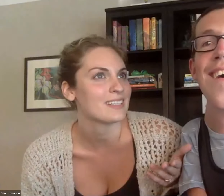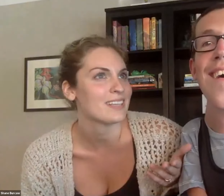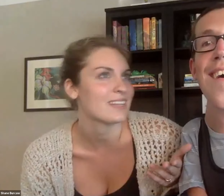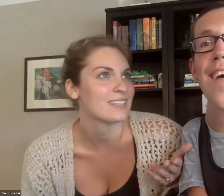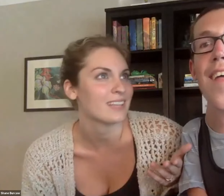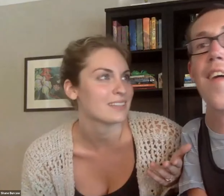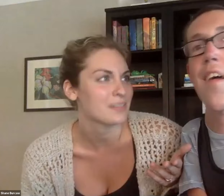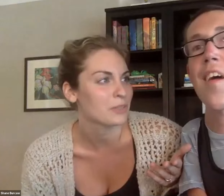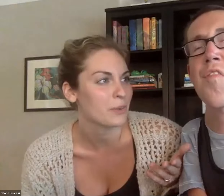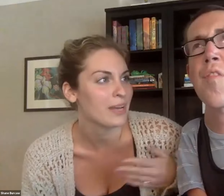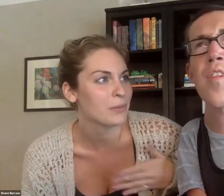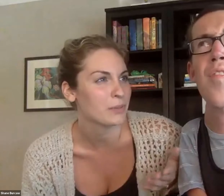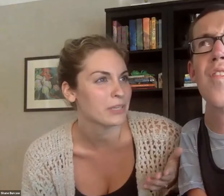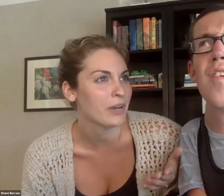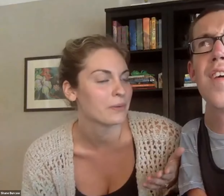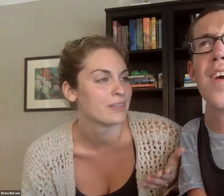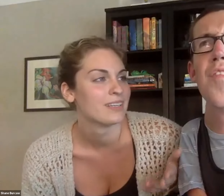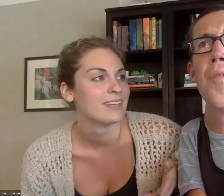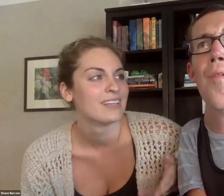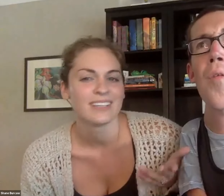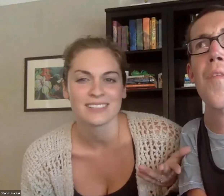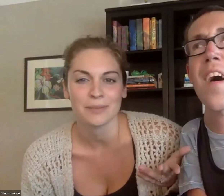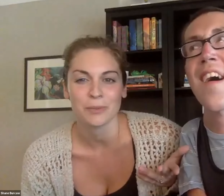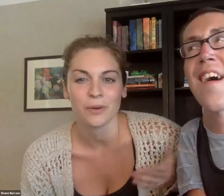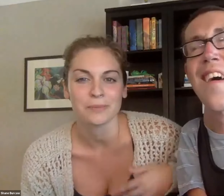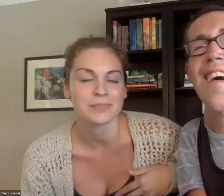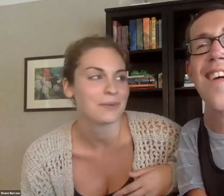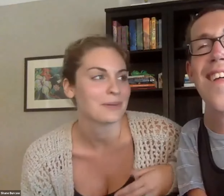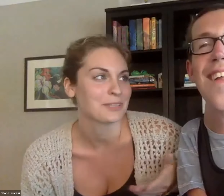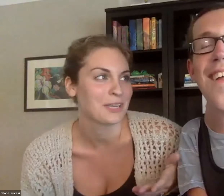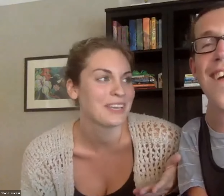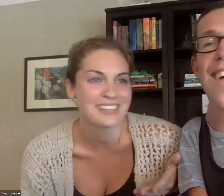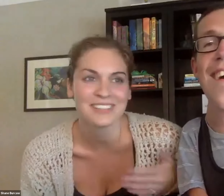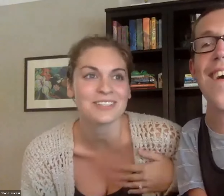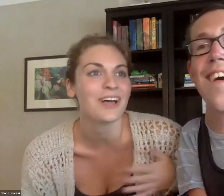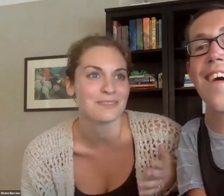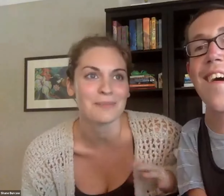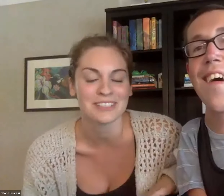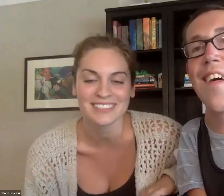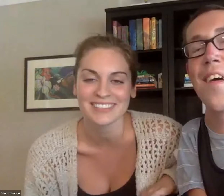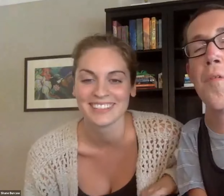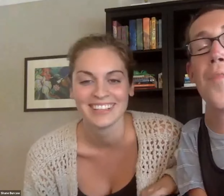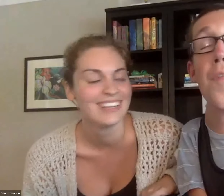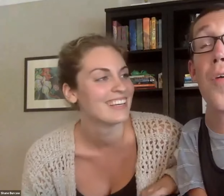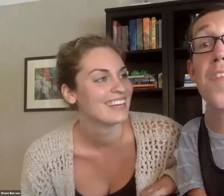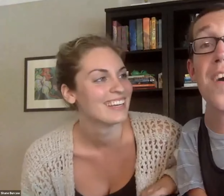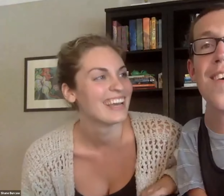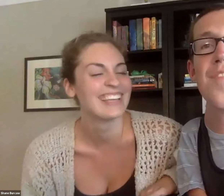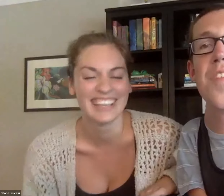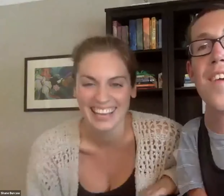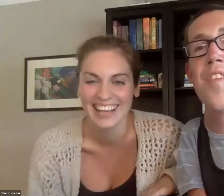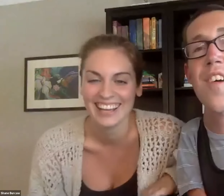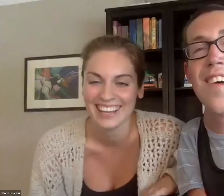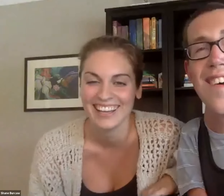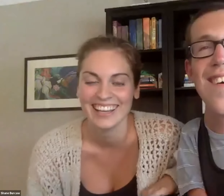in, is in like the summer. anywhere we go... Yeah, it's gonna be warm. Yeah. It's gonna be warm. So, there's a lot of options. We have no idea